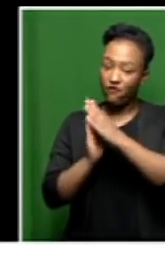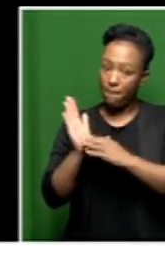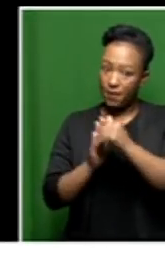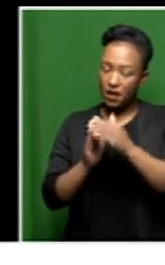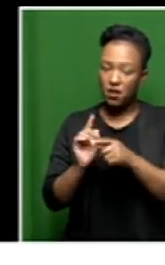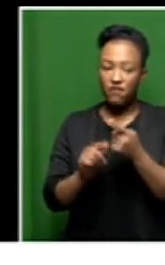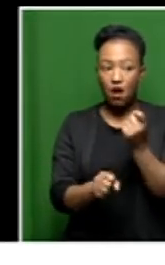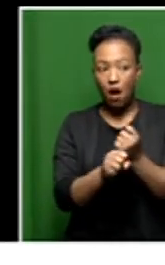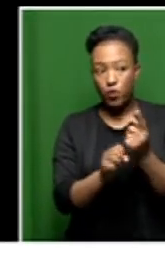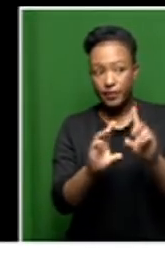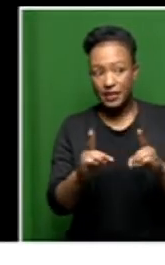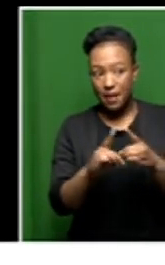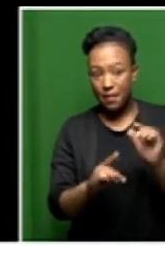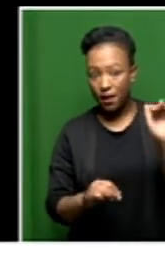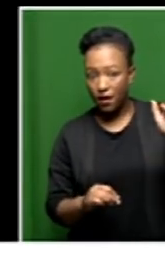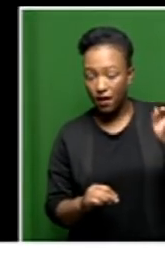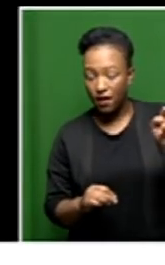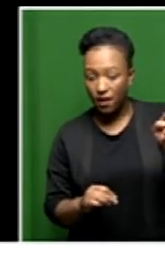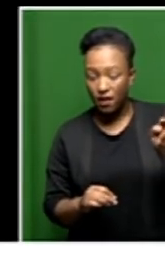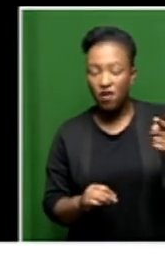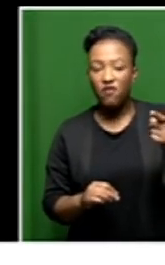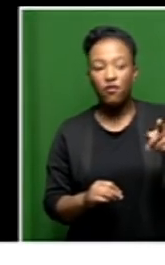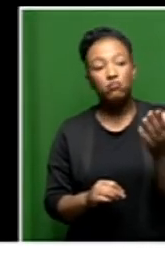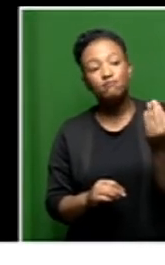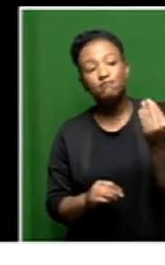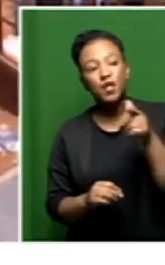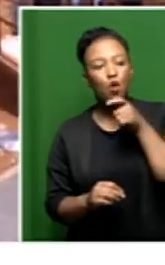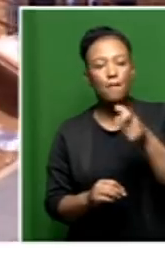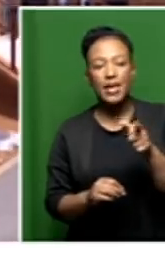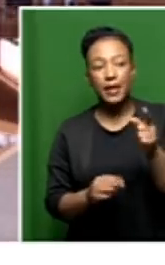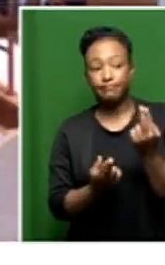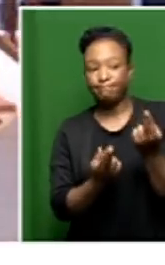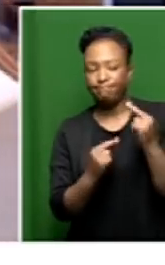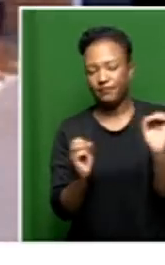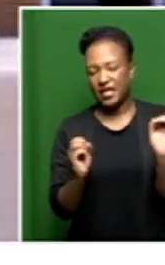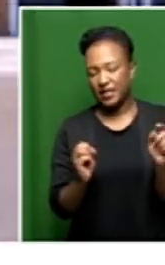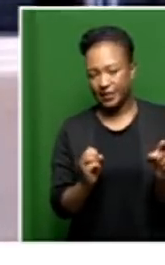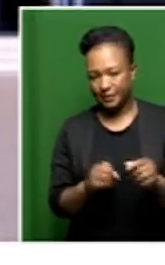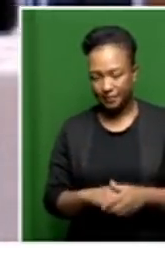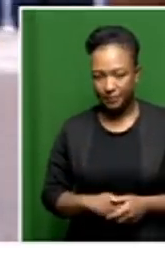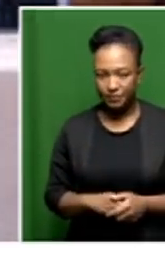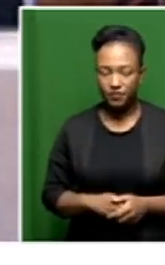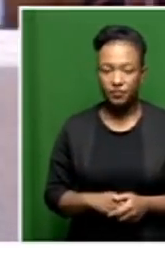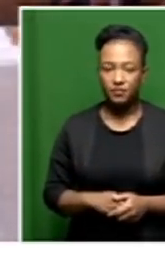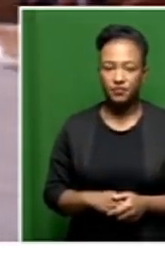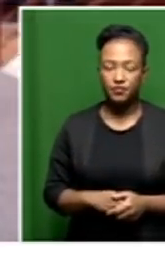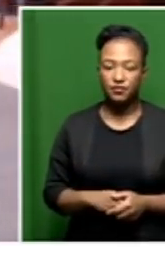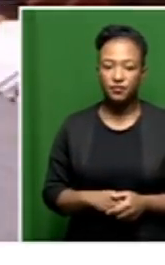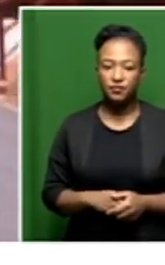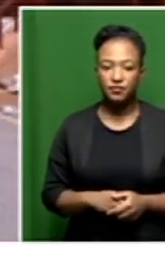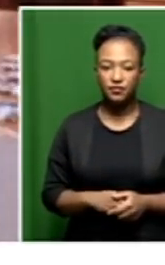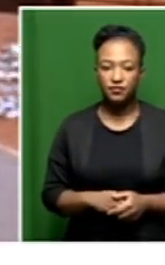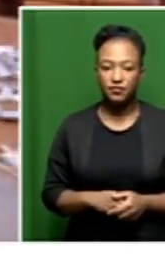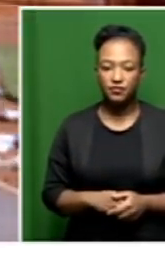reach out to the Gauteng Department of Social Development for comment, it didn't yield any results. For SABC News, I'm Masulira Levona